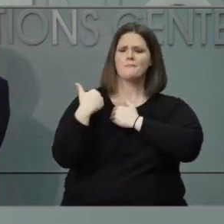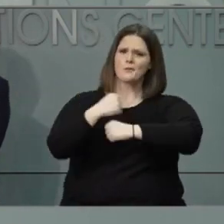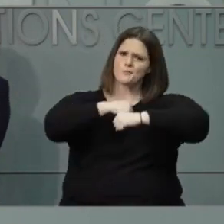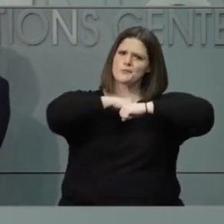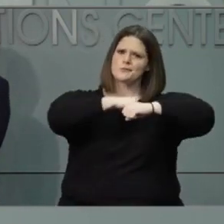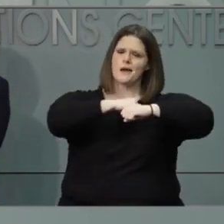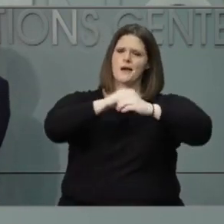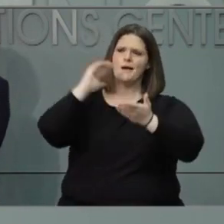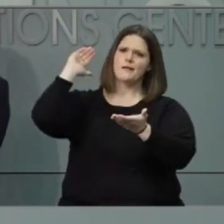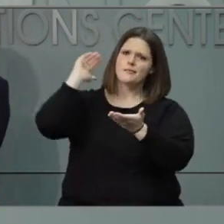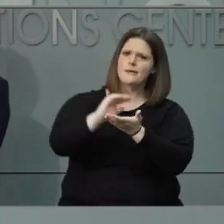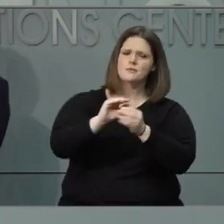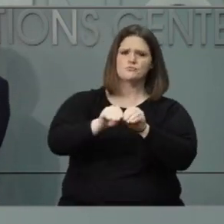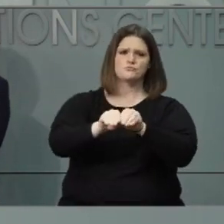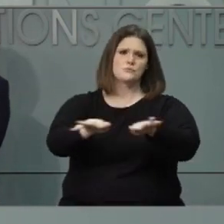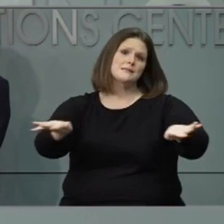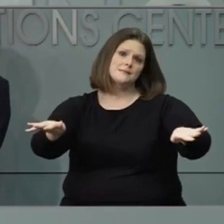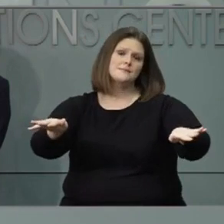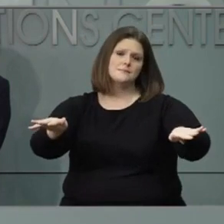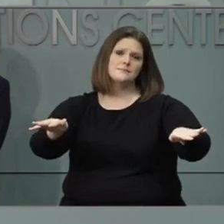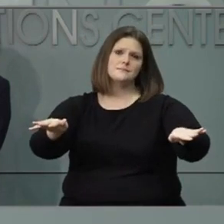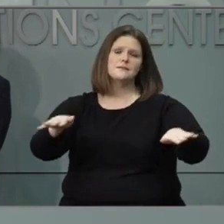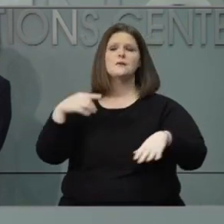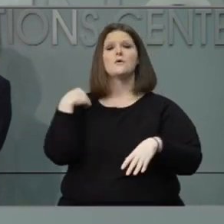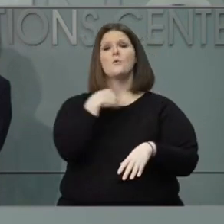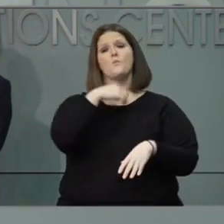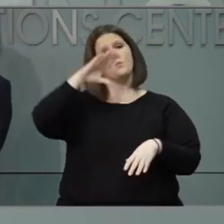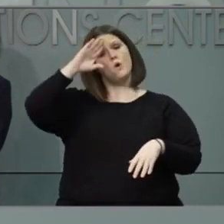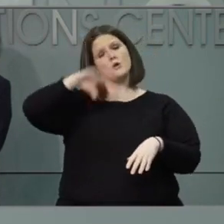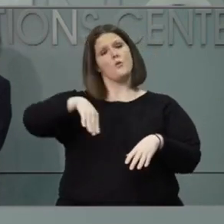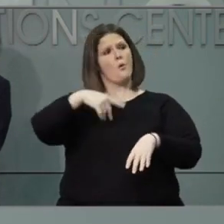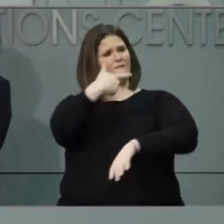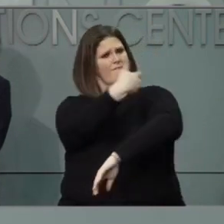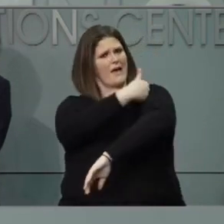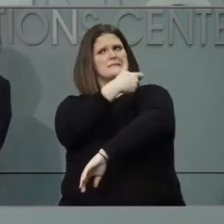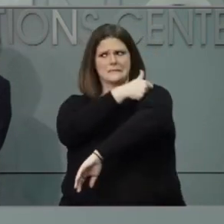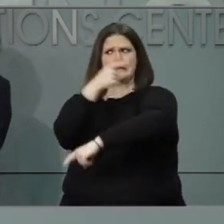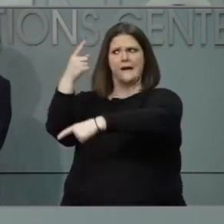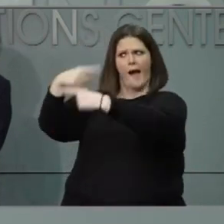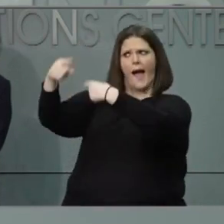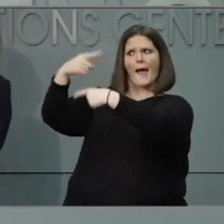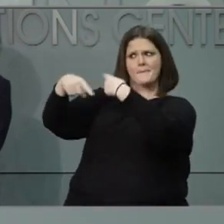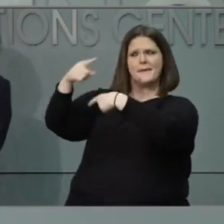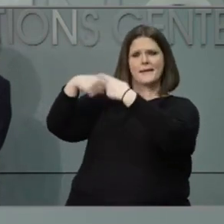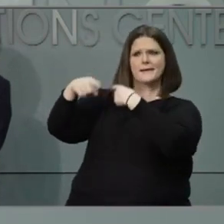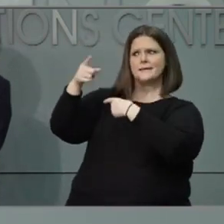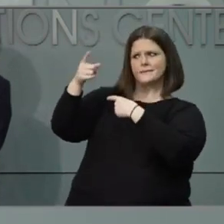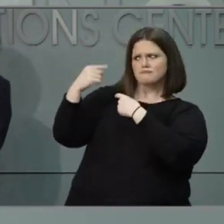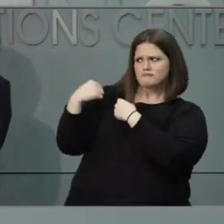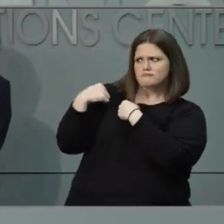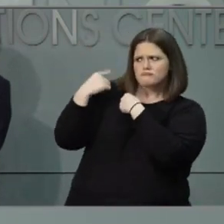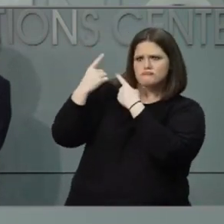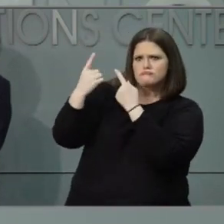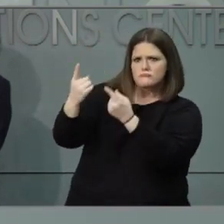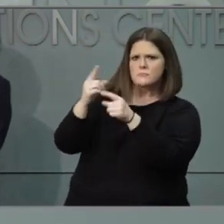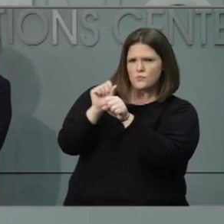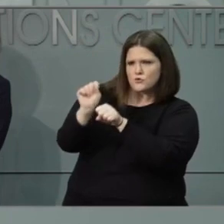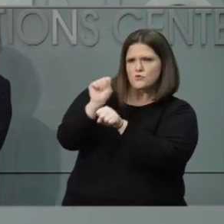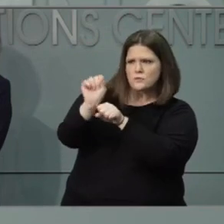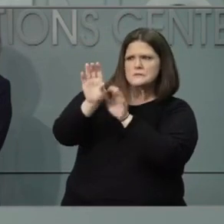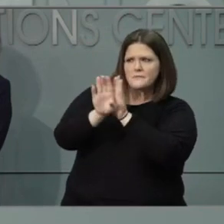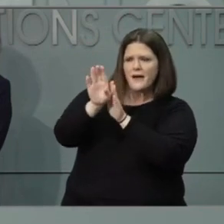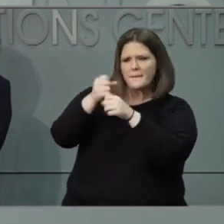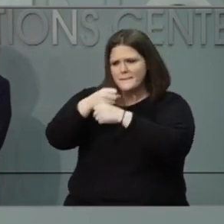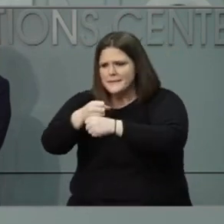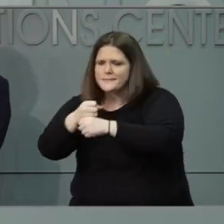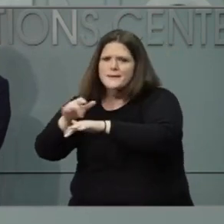tide of this, of this virus? We know that there is a vaccine that's out there just a few weeks and months away. So if